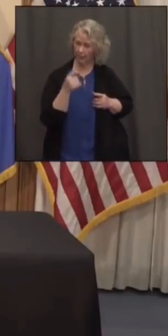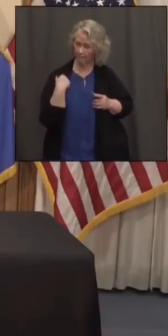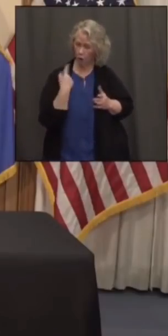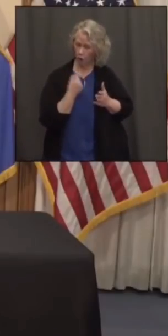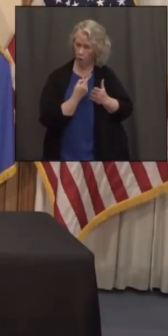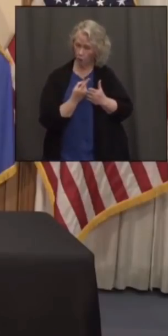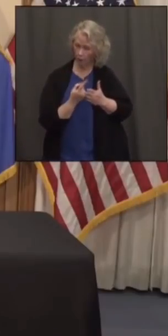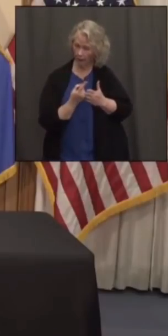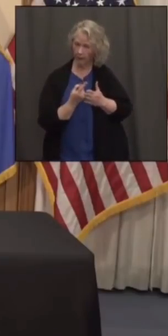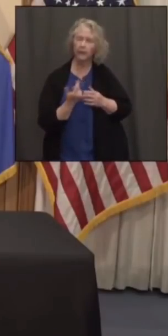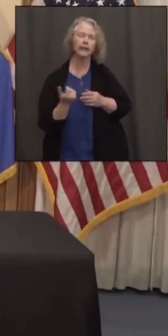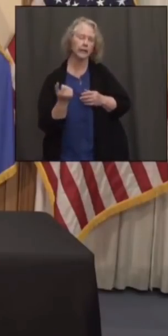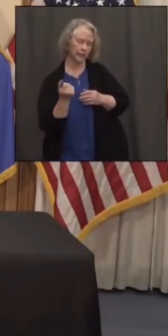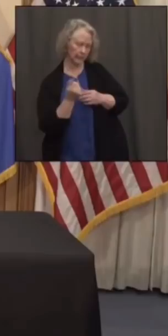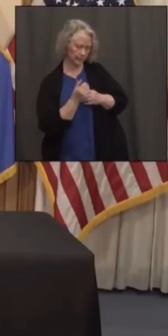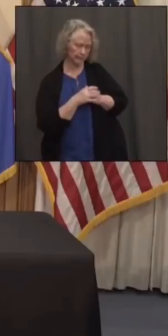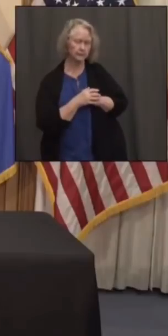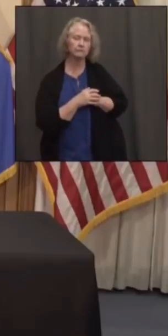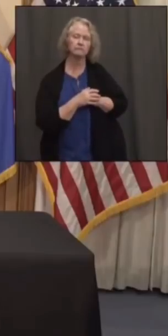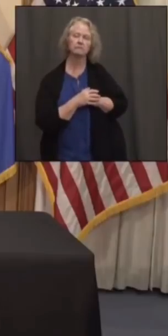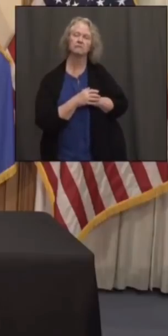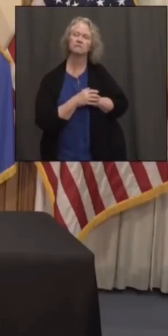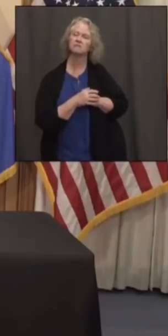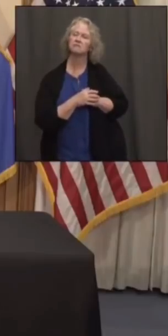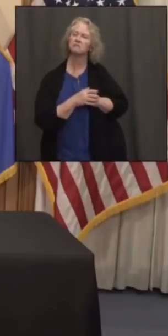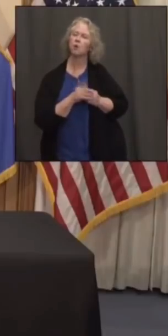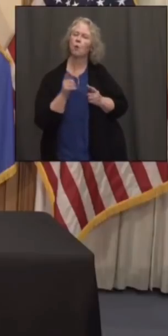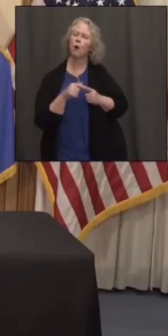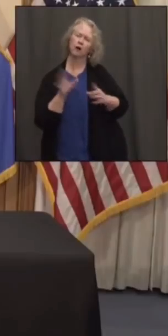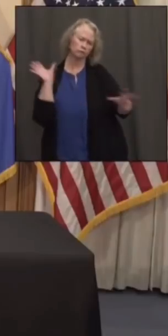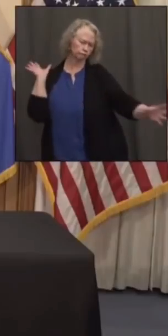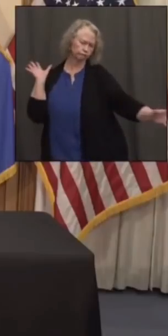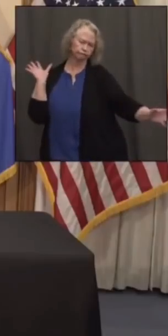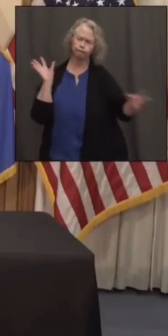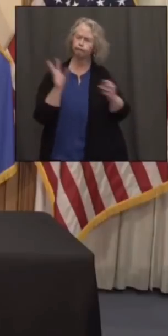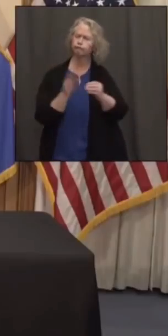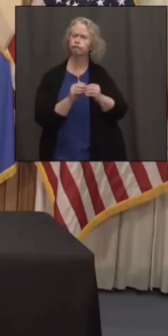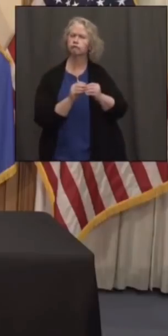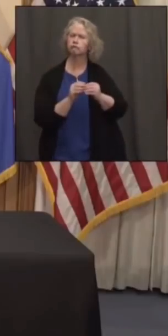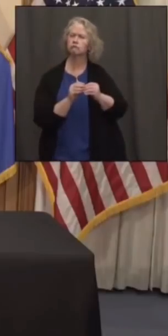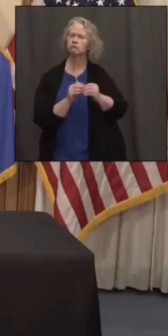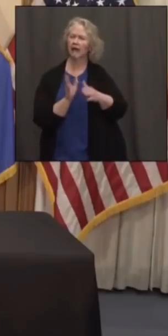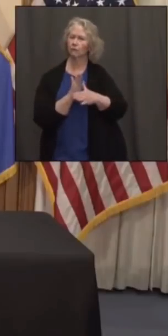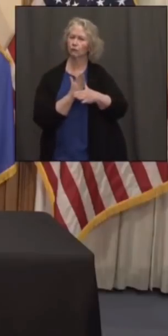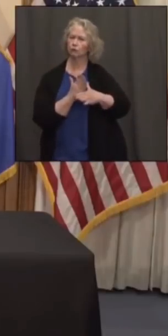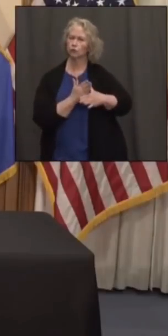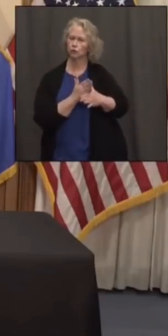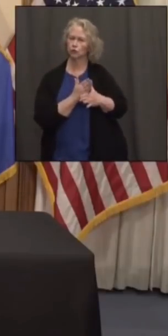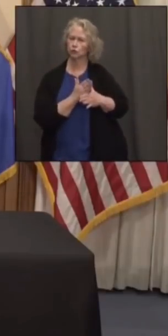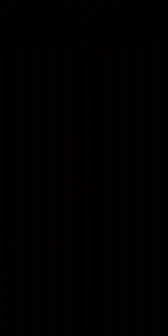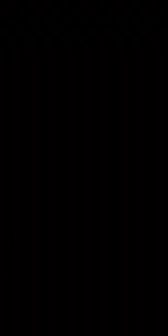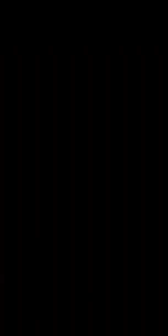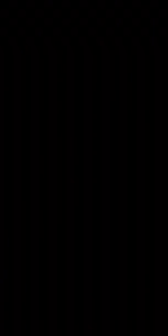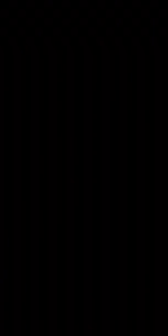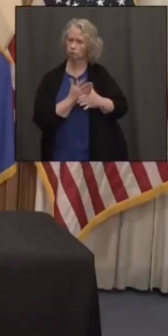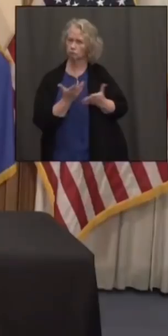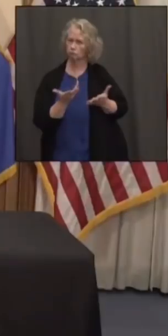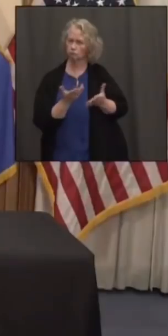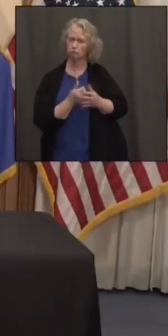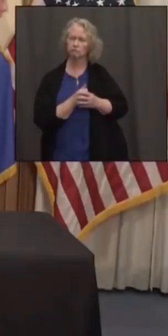Correct. And do you have the cumulative number of where we stand overall in those?